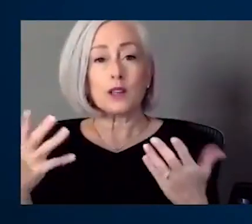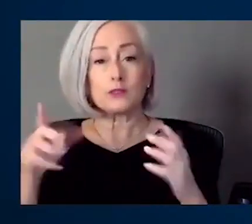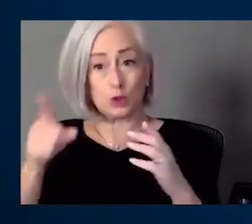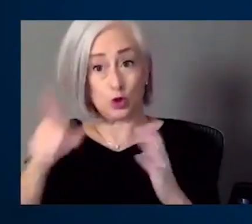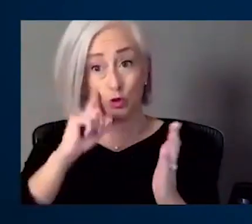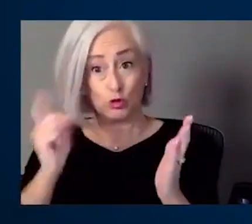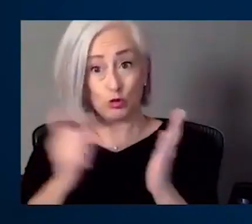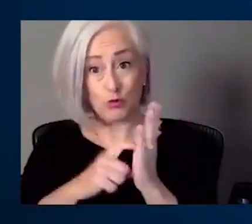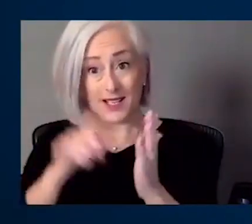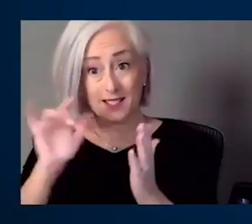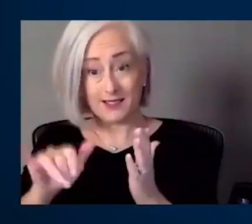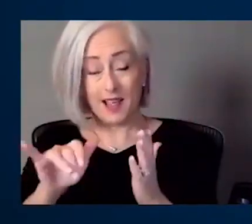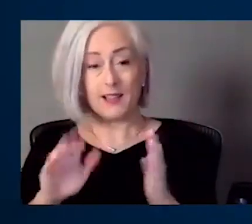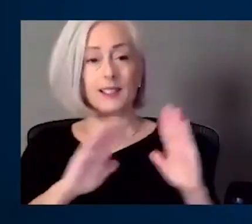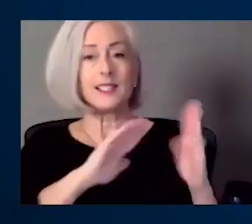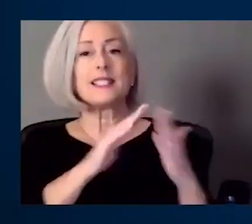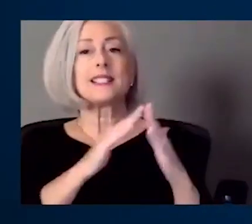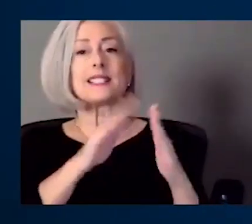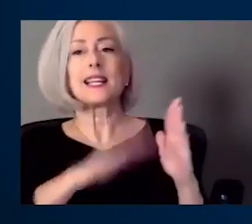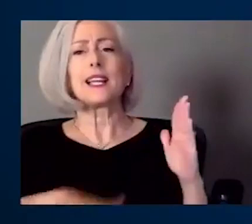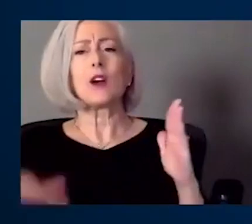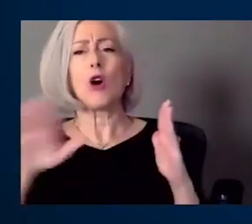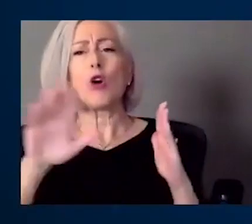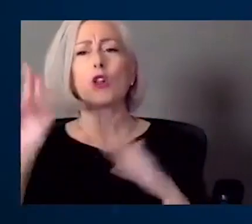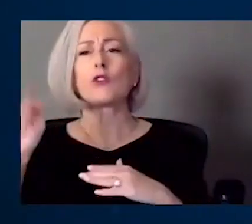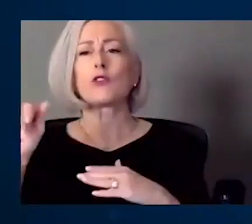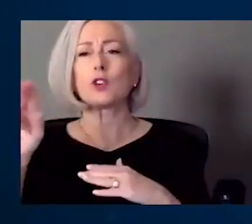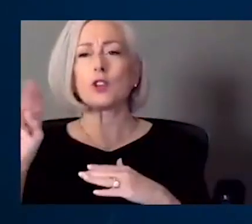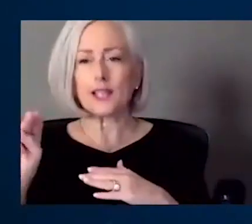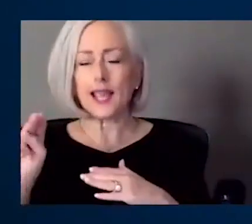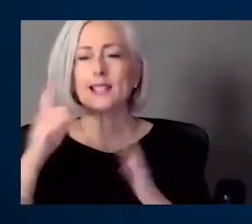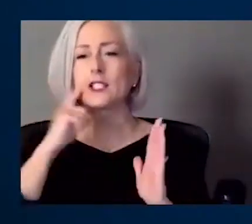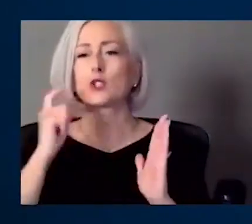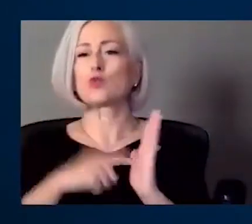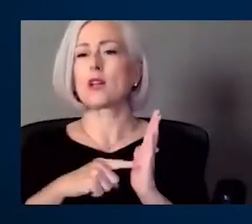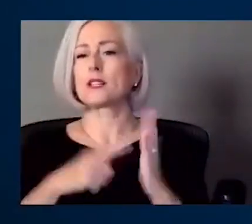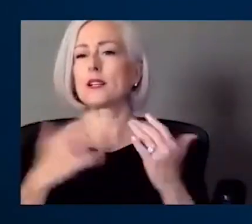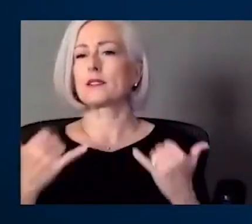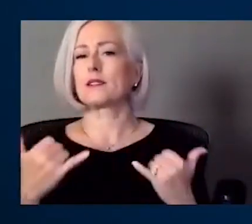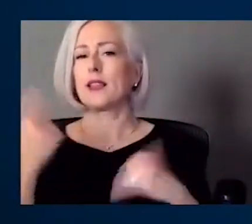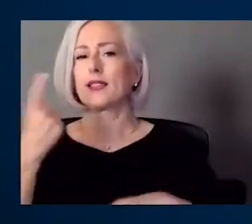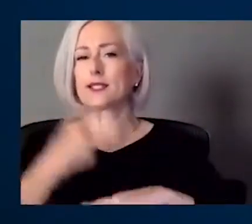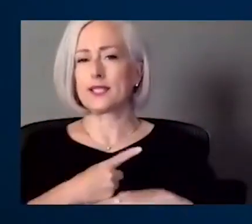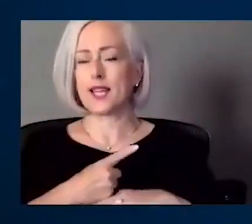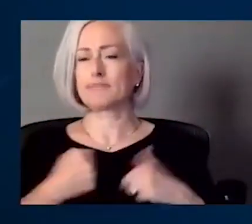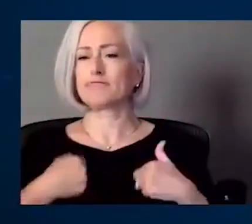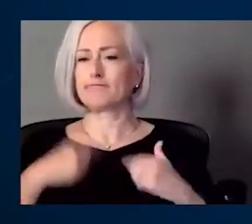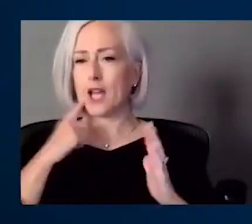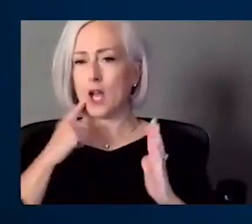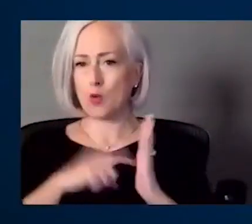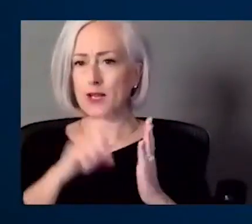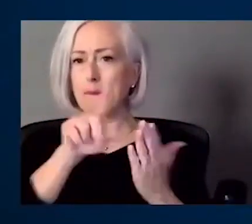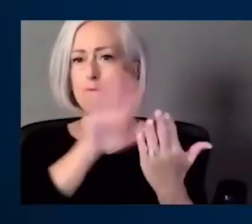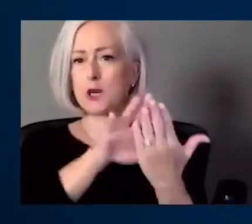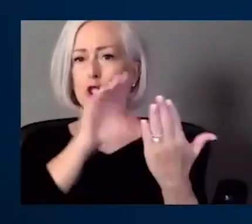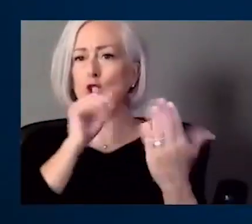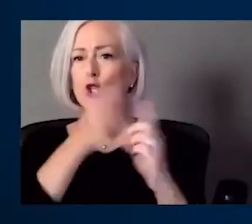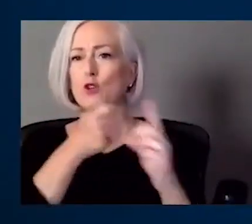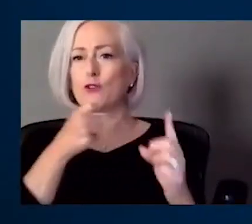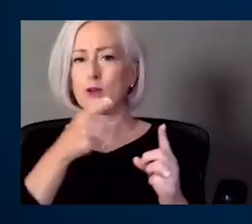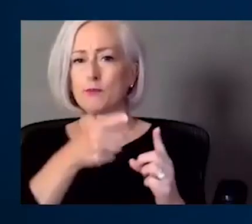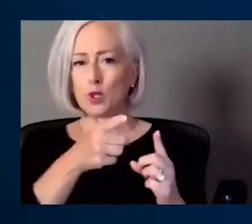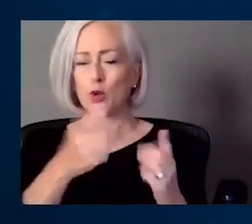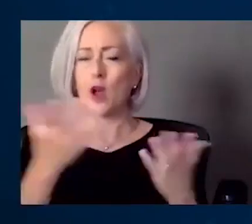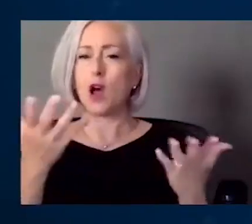Kansas are recognizing this day. I recognize that I need to learn from you. I want to do right. And